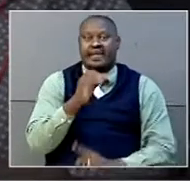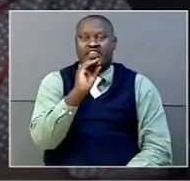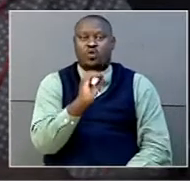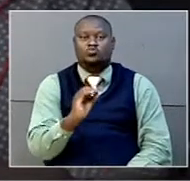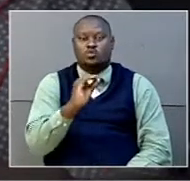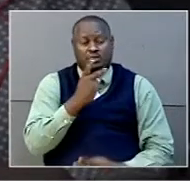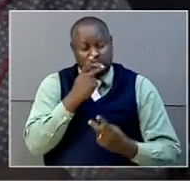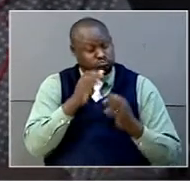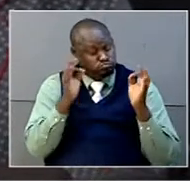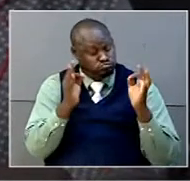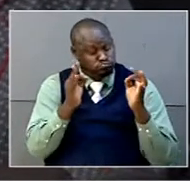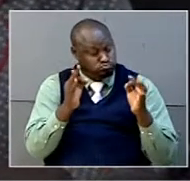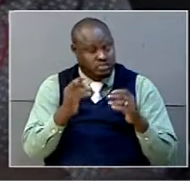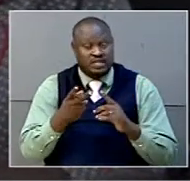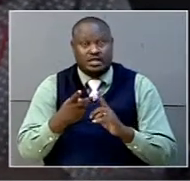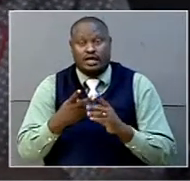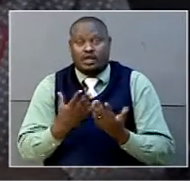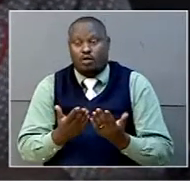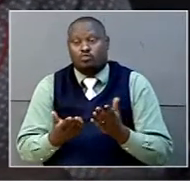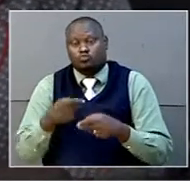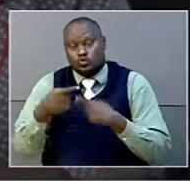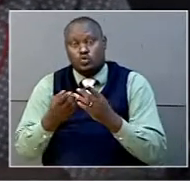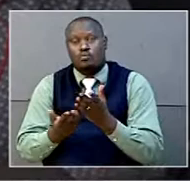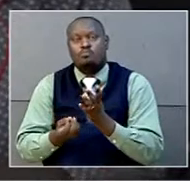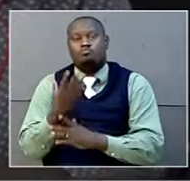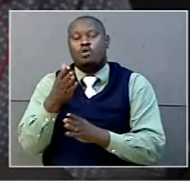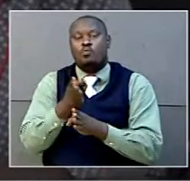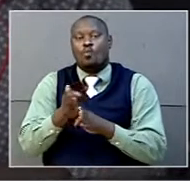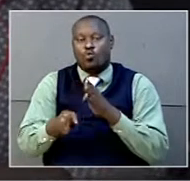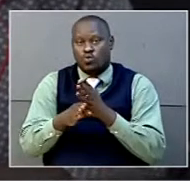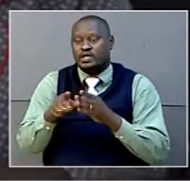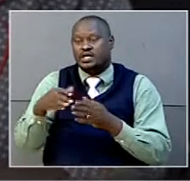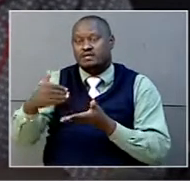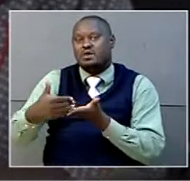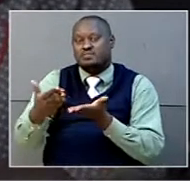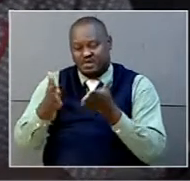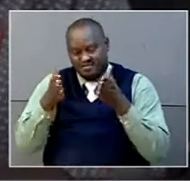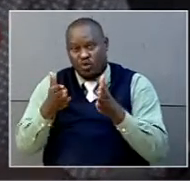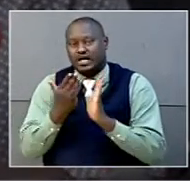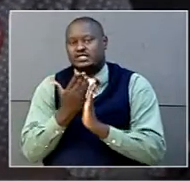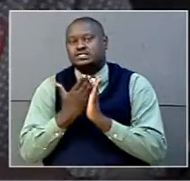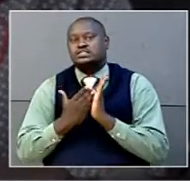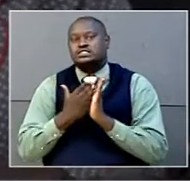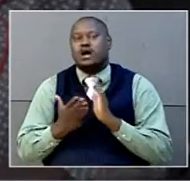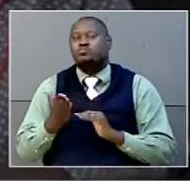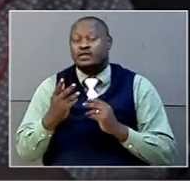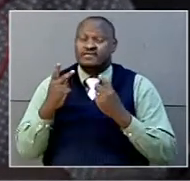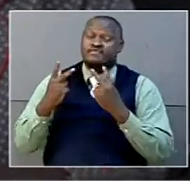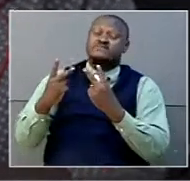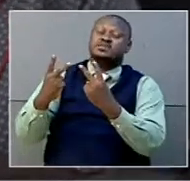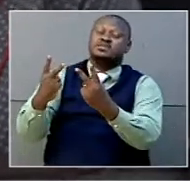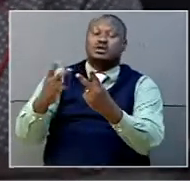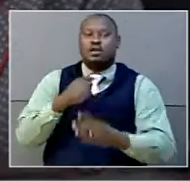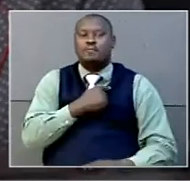And we are building a neurosurgical unit in this hospital. The vision of Mengo Hospital is to